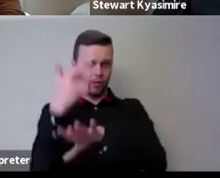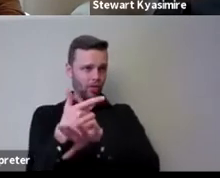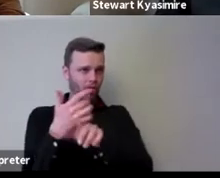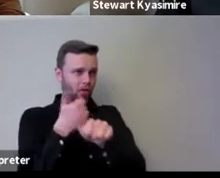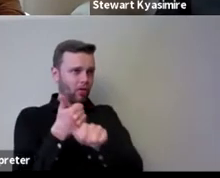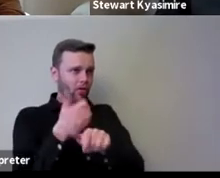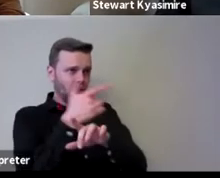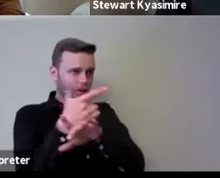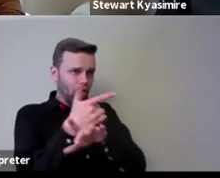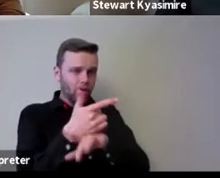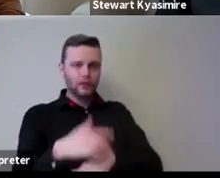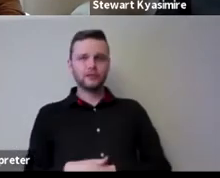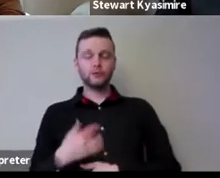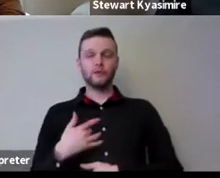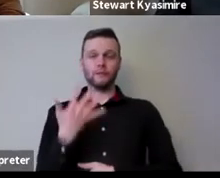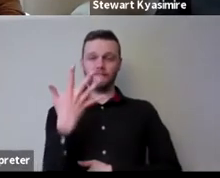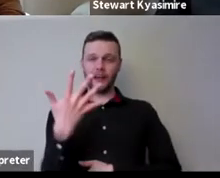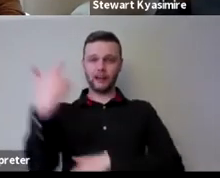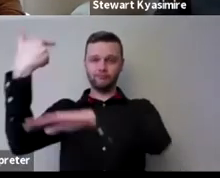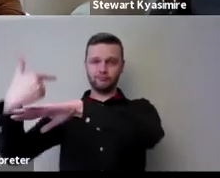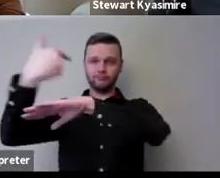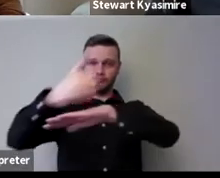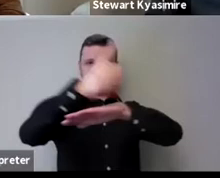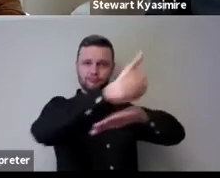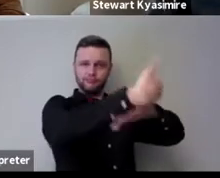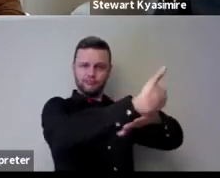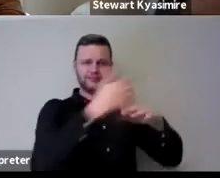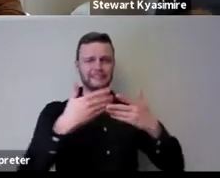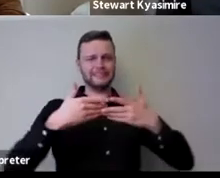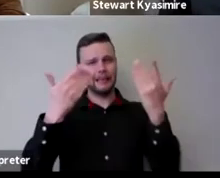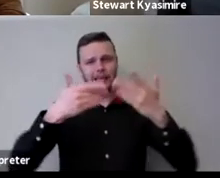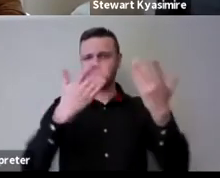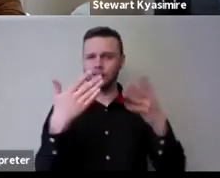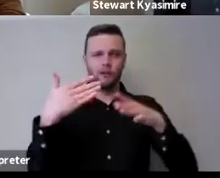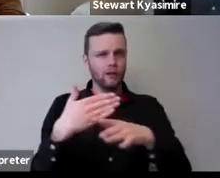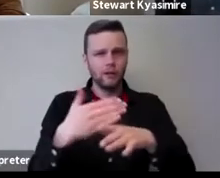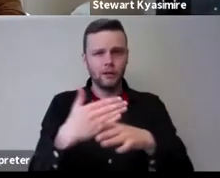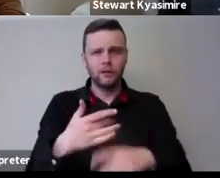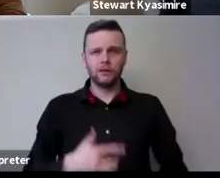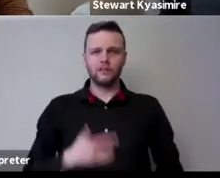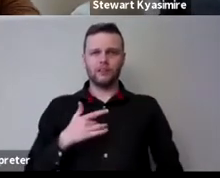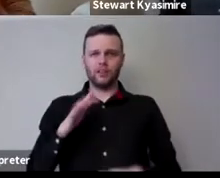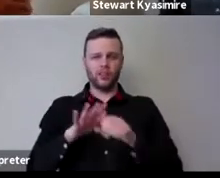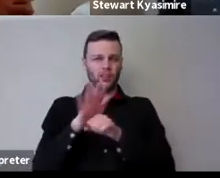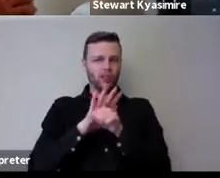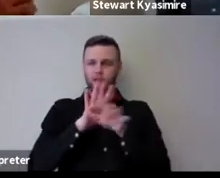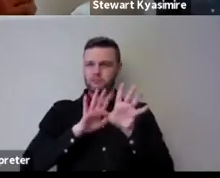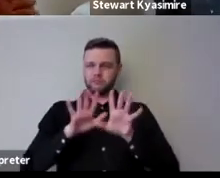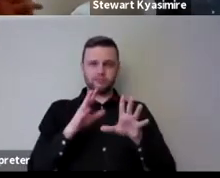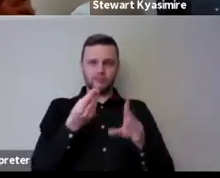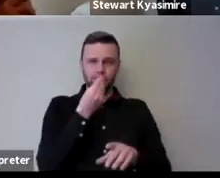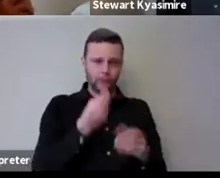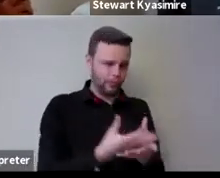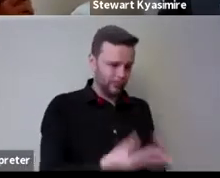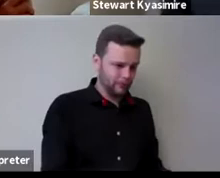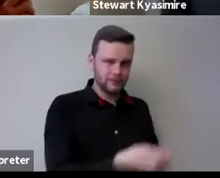myself from five different angles it took days and days and days and by the end of it I'd lost all the contents of my freezer because I'd had to turn my freezer